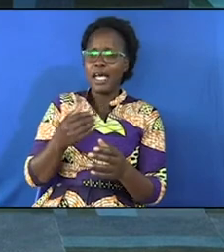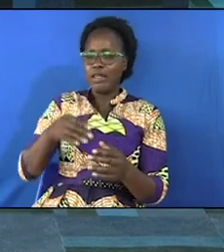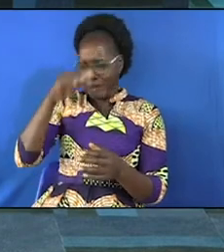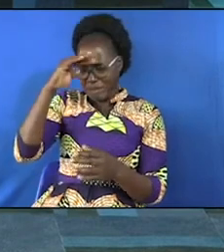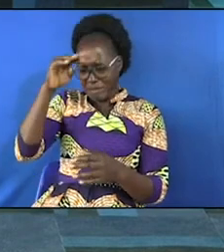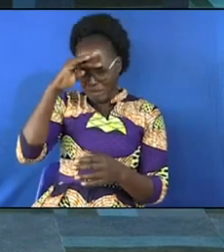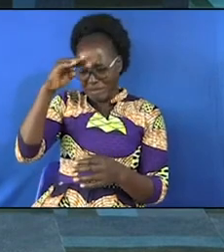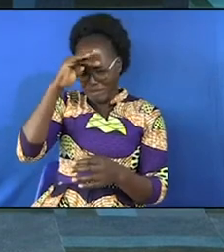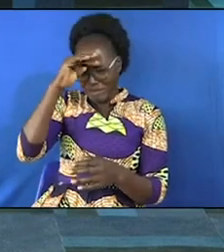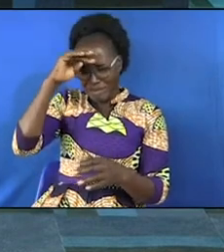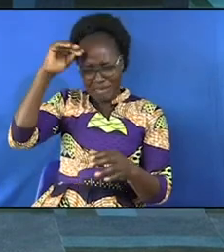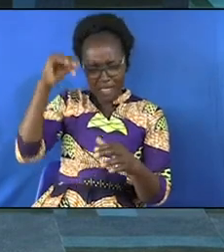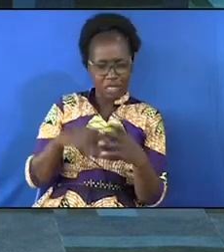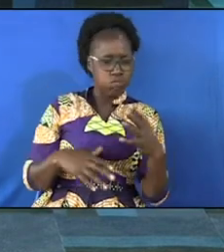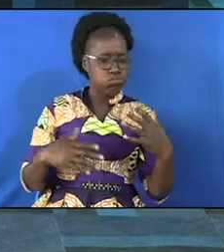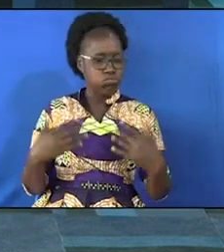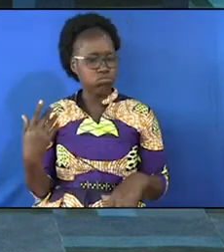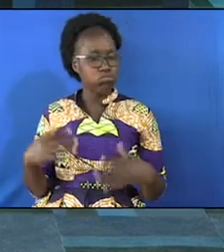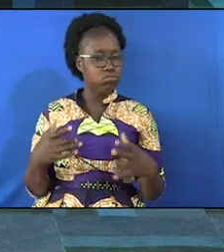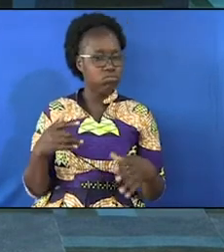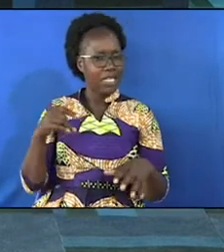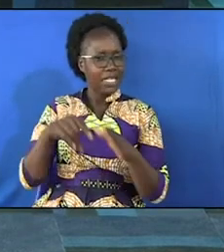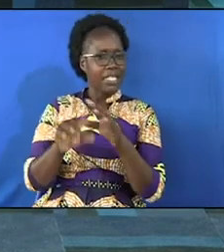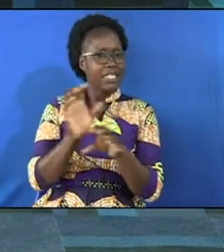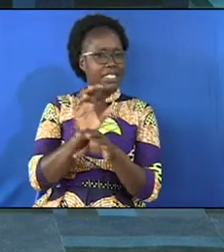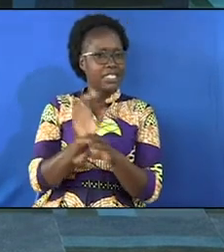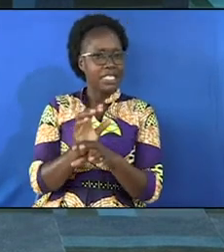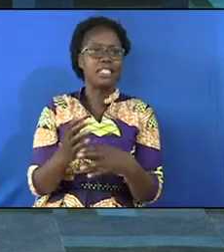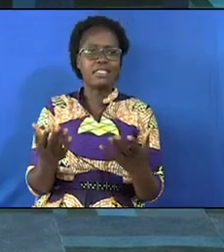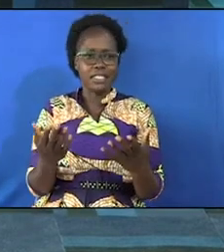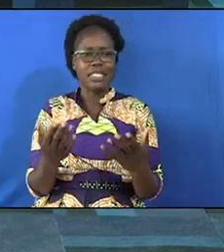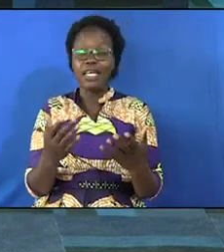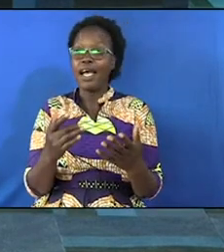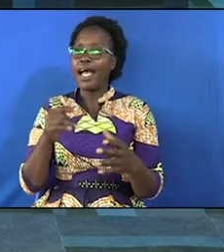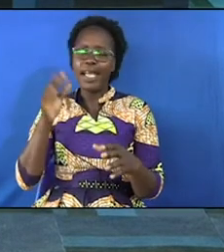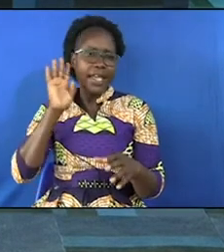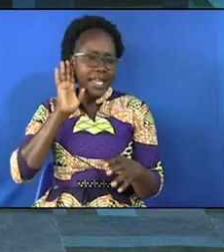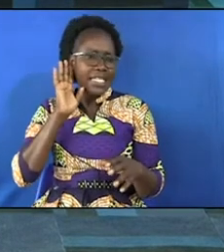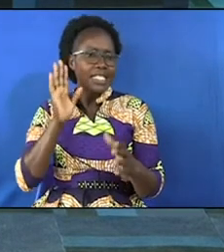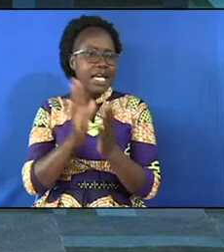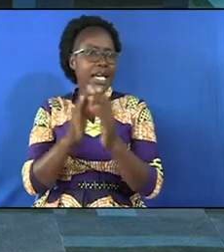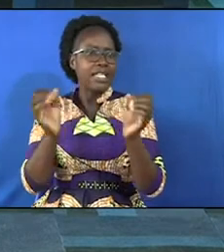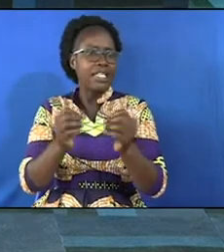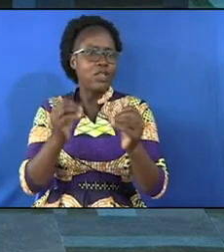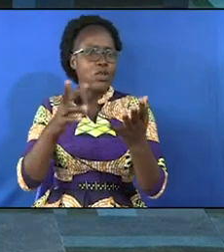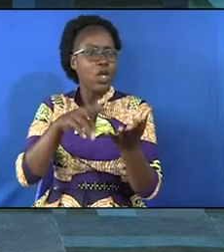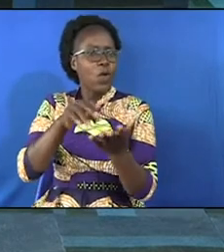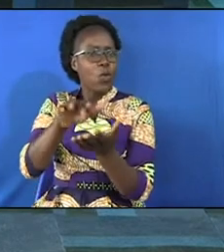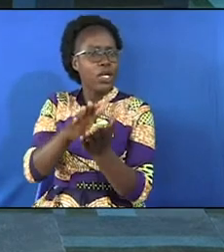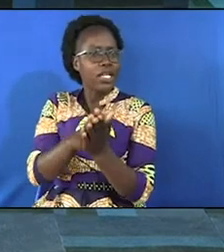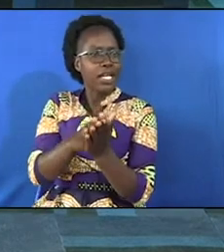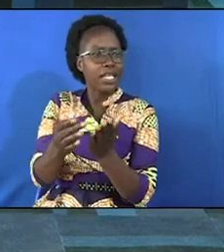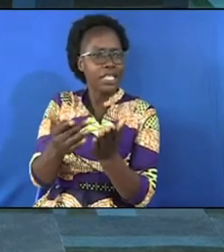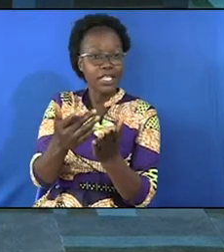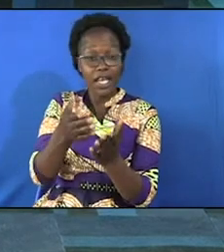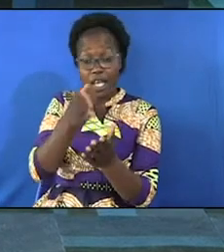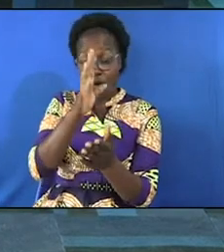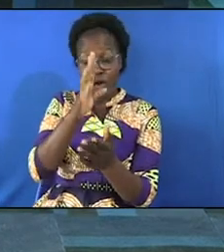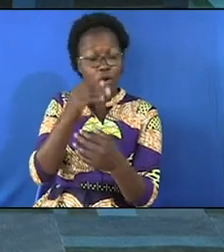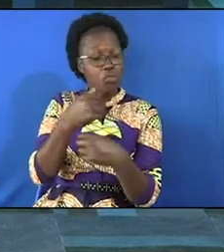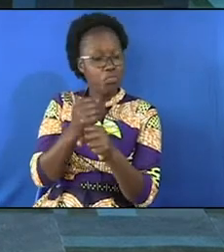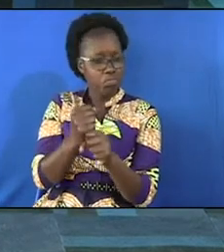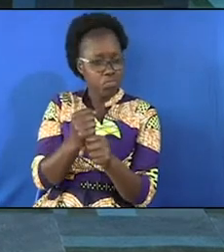yeah he said nothing nothing I've seen nothing he's mocking those who are worshipping the Lord now God made sure